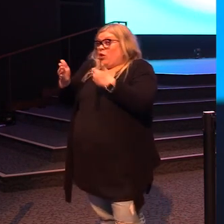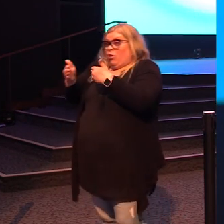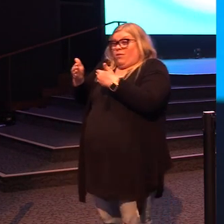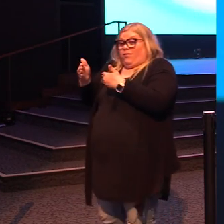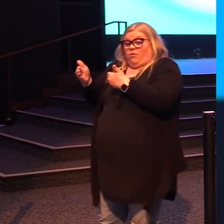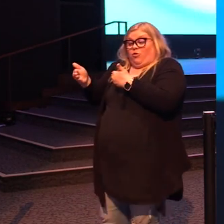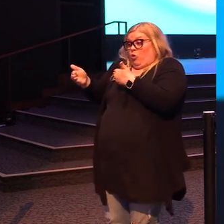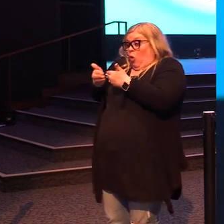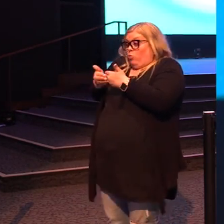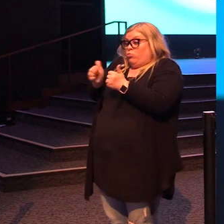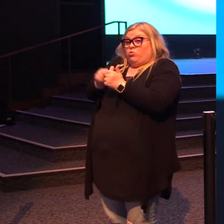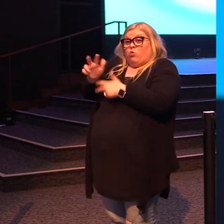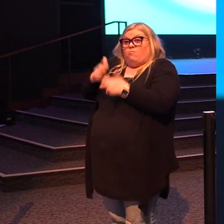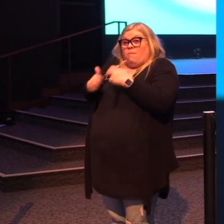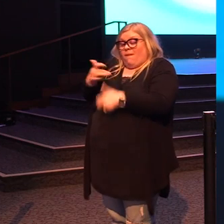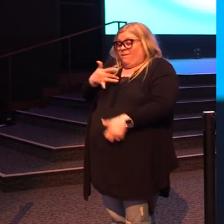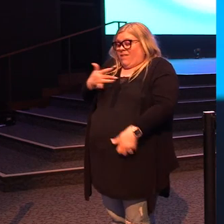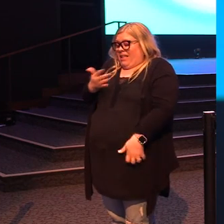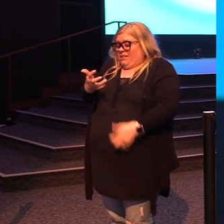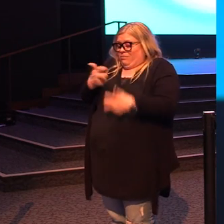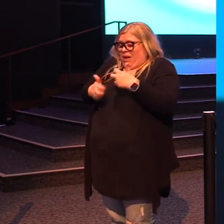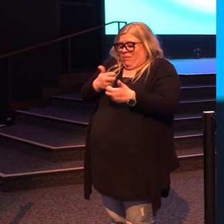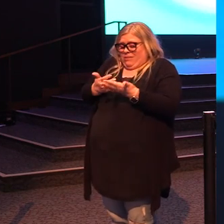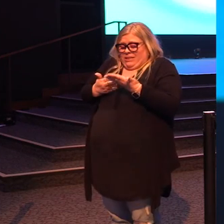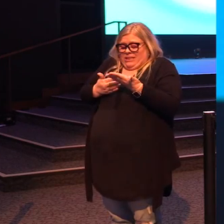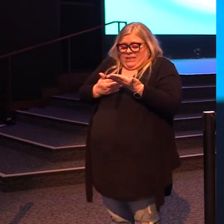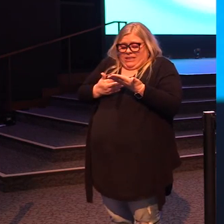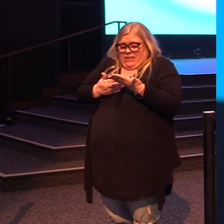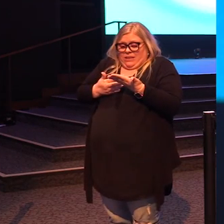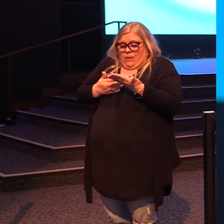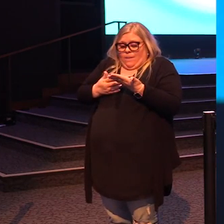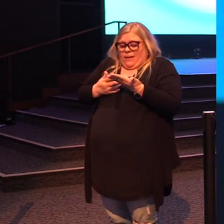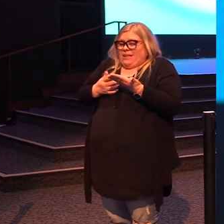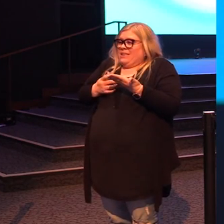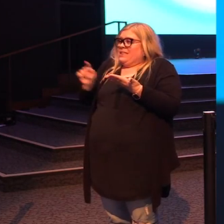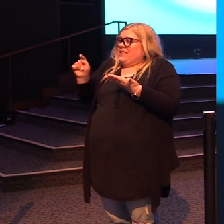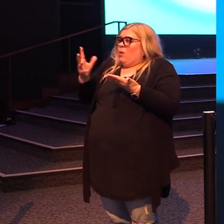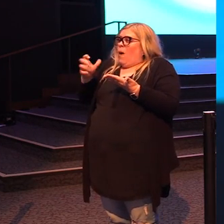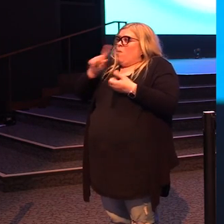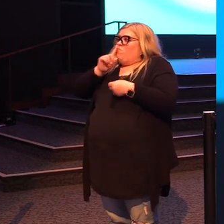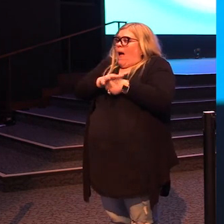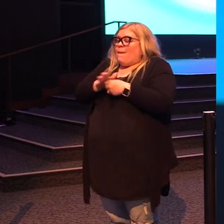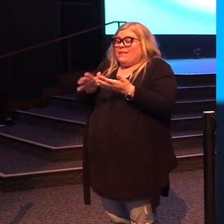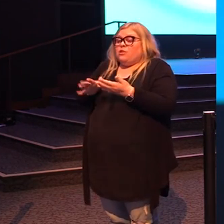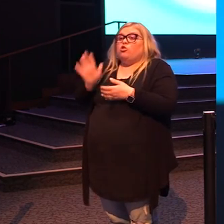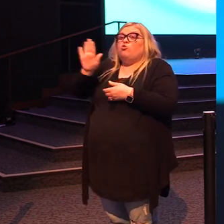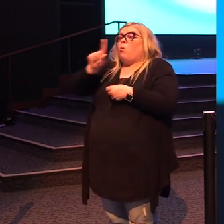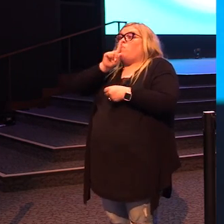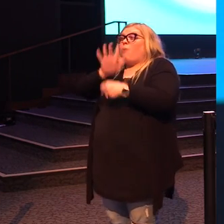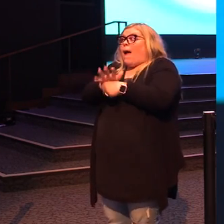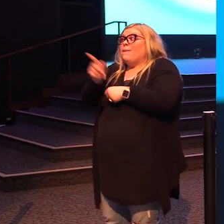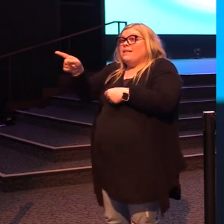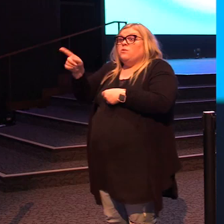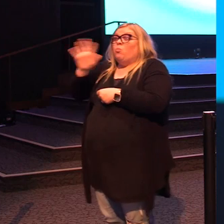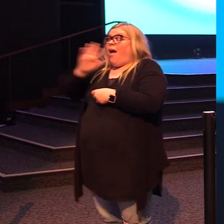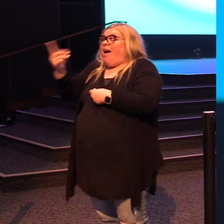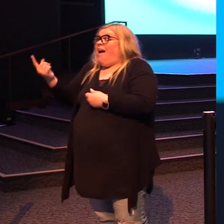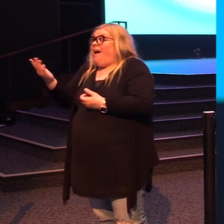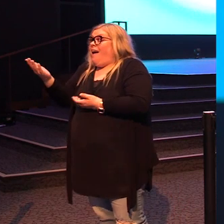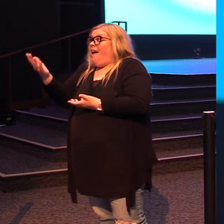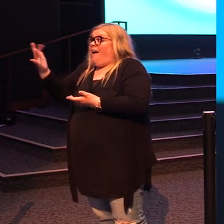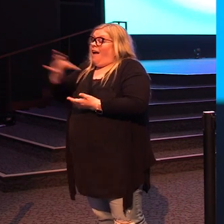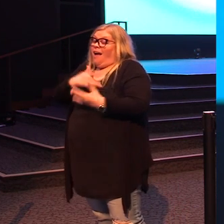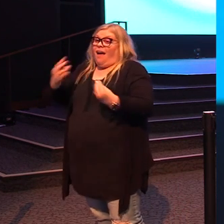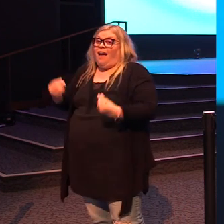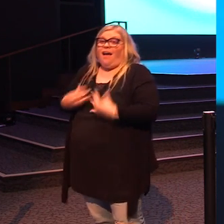to your problem, and you want to see your promise. And I'm like, your promise is not going to come and do